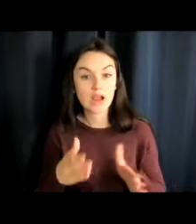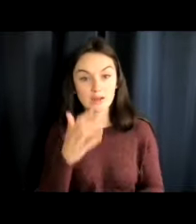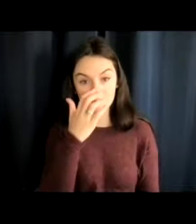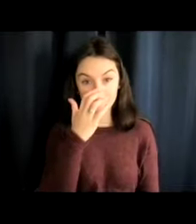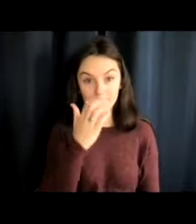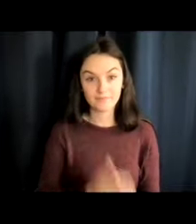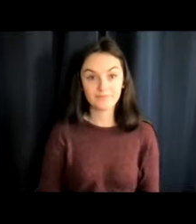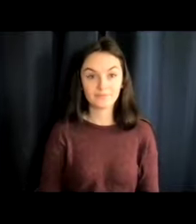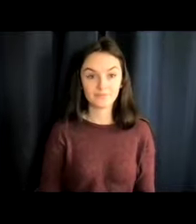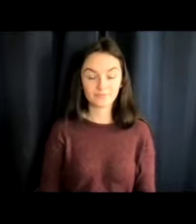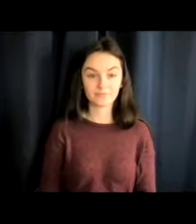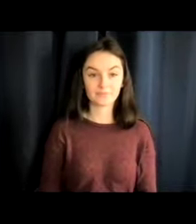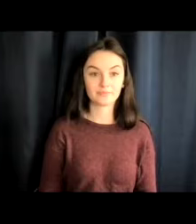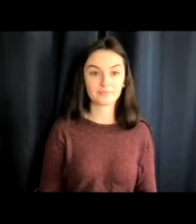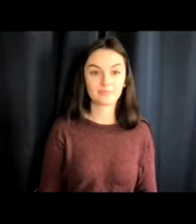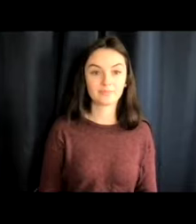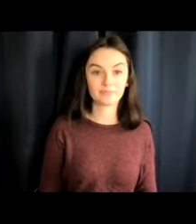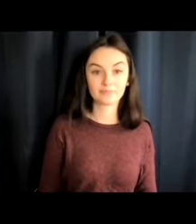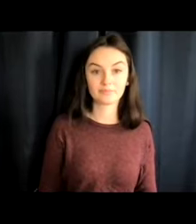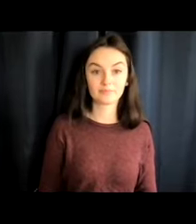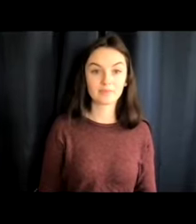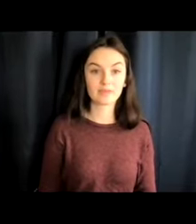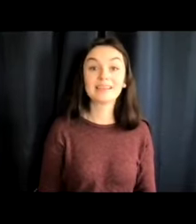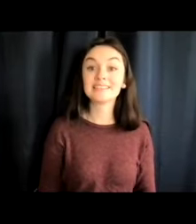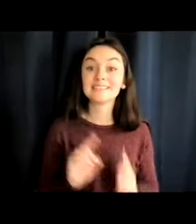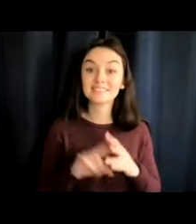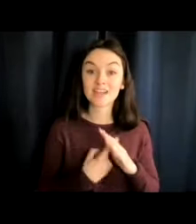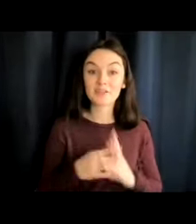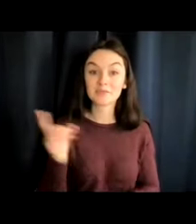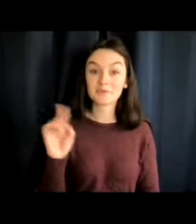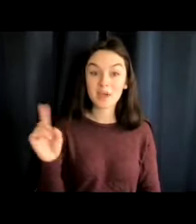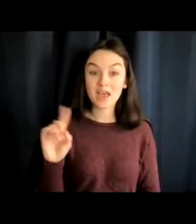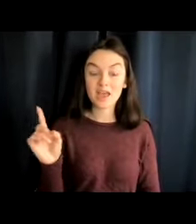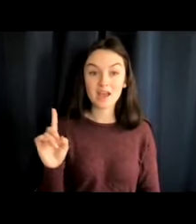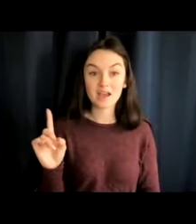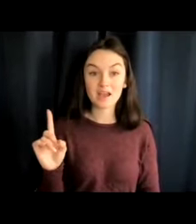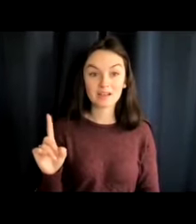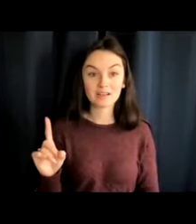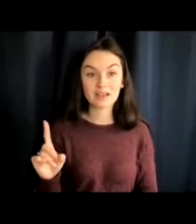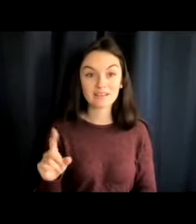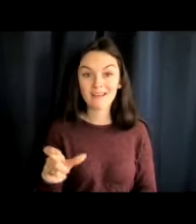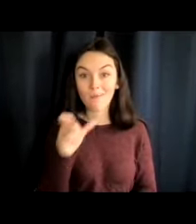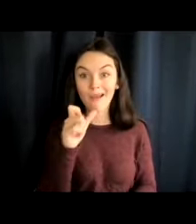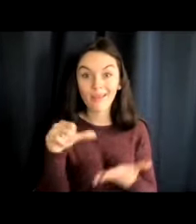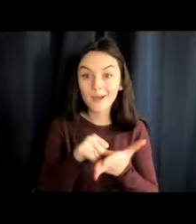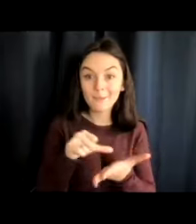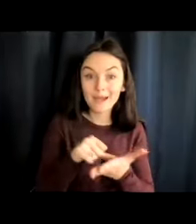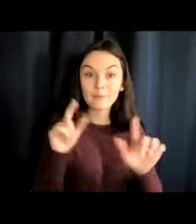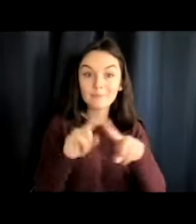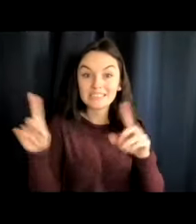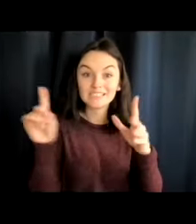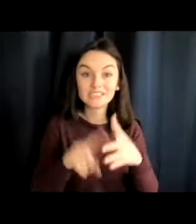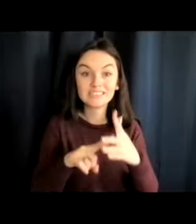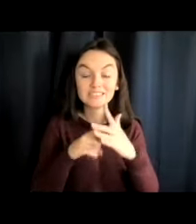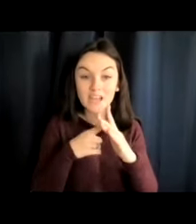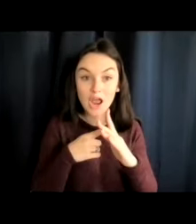all the pictures. And the story starts right in the very beginning on that. I'm not even on the page, but she starts telling